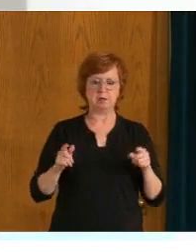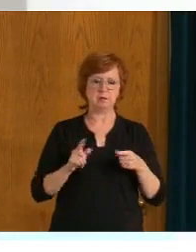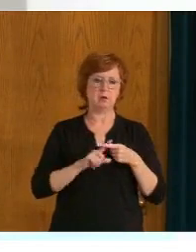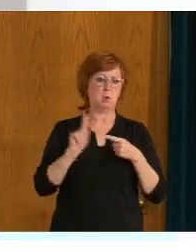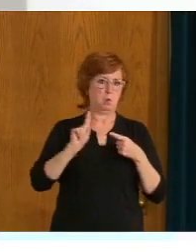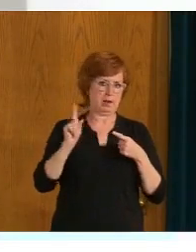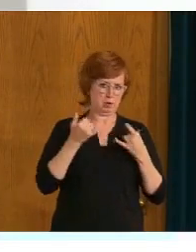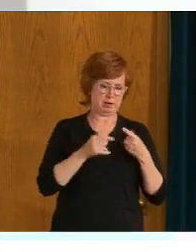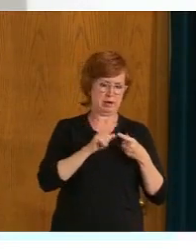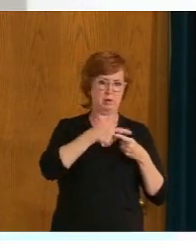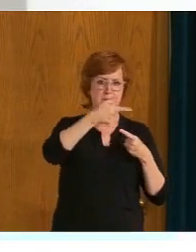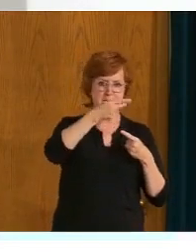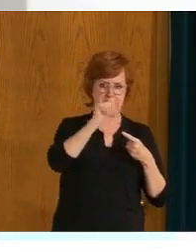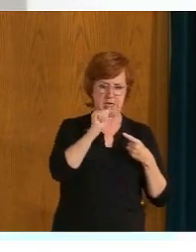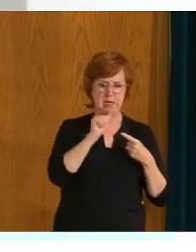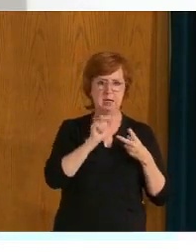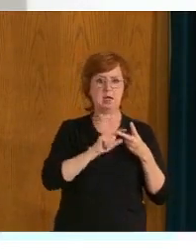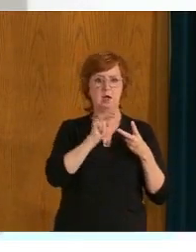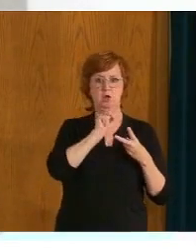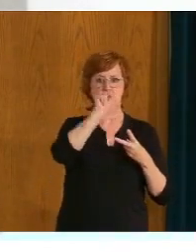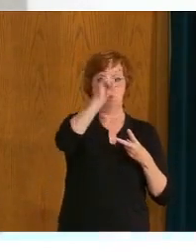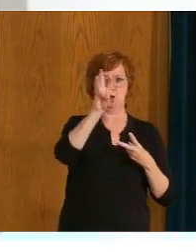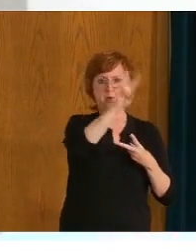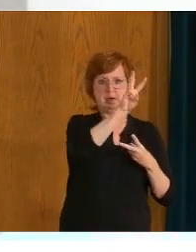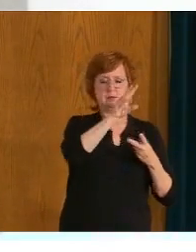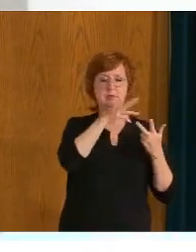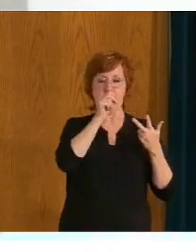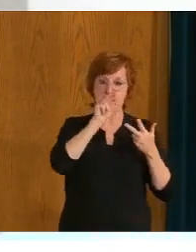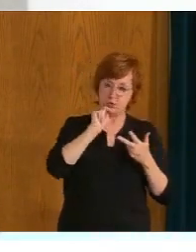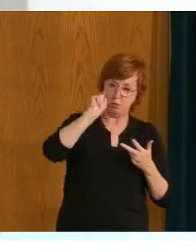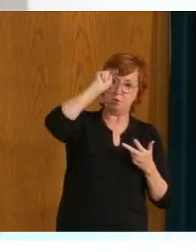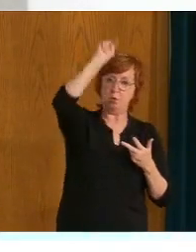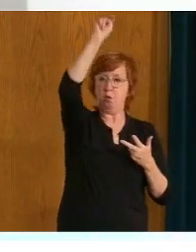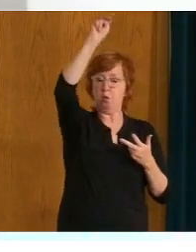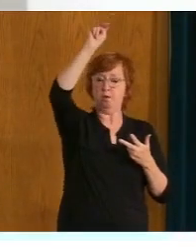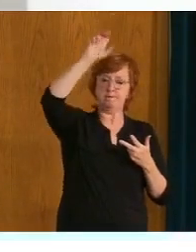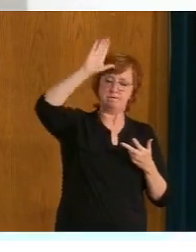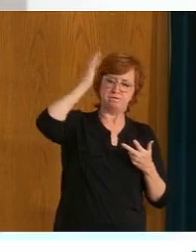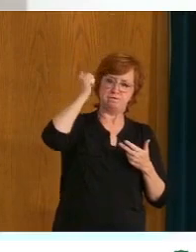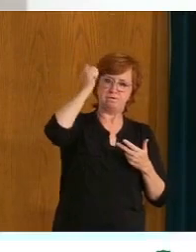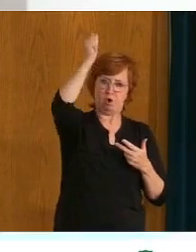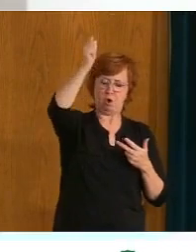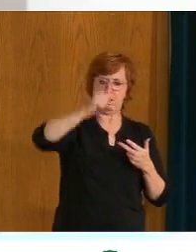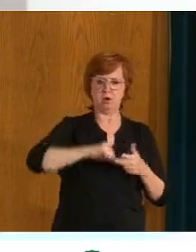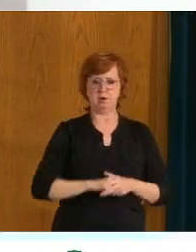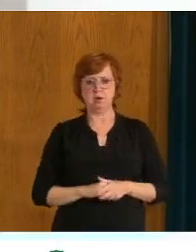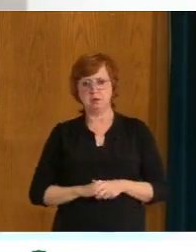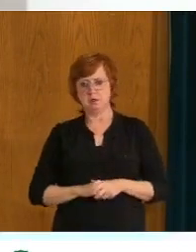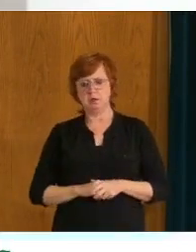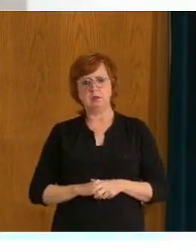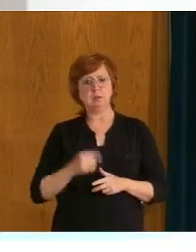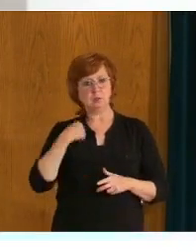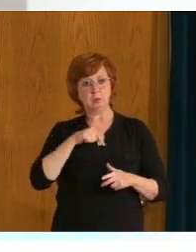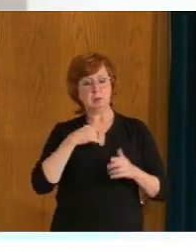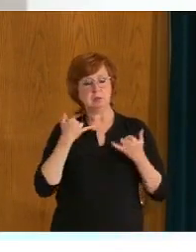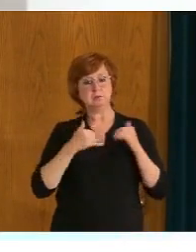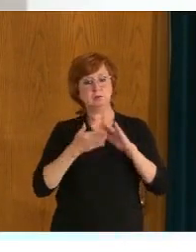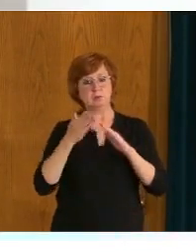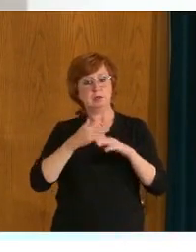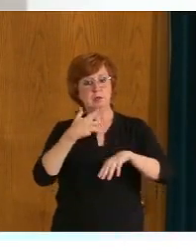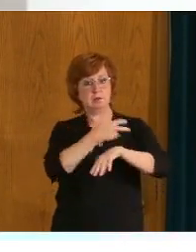Prince Albert area, the northwest part of the province in the far north. Vaccination rates are increasing throughout the